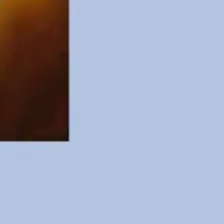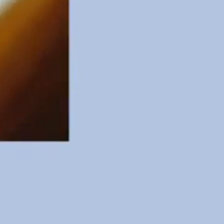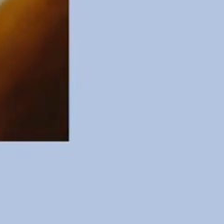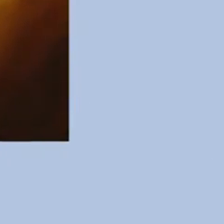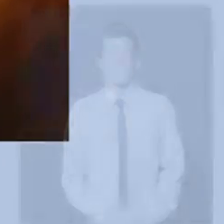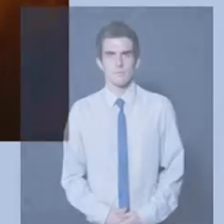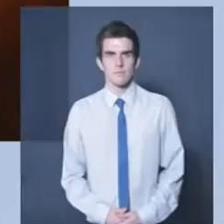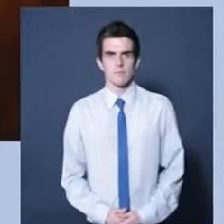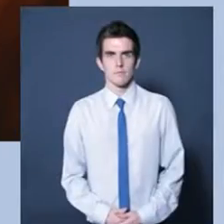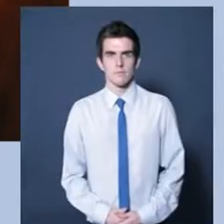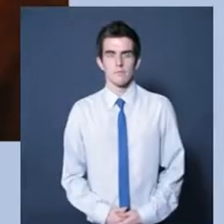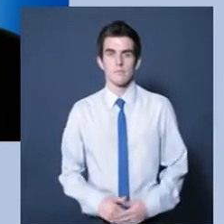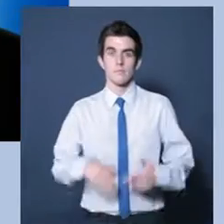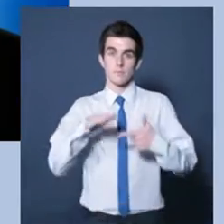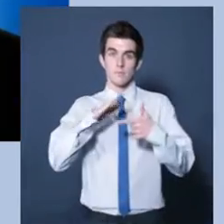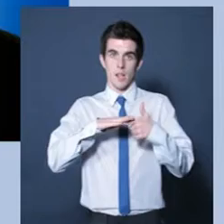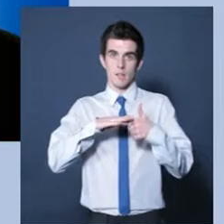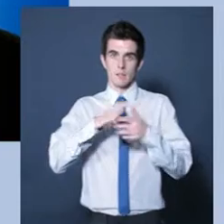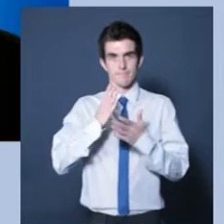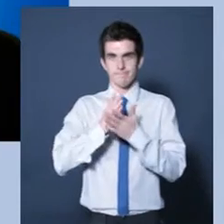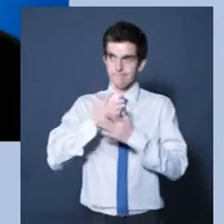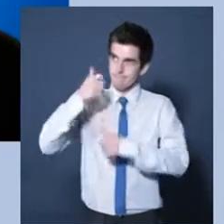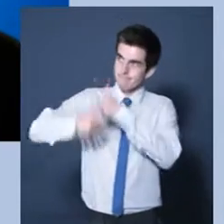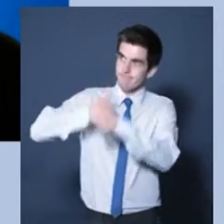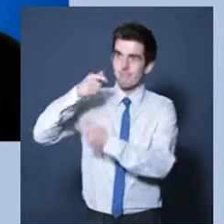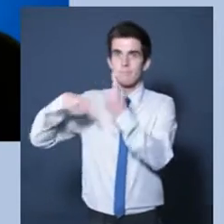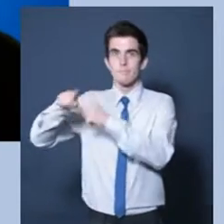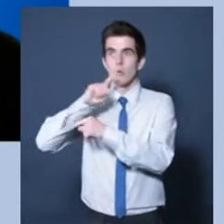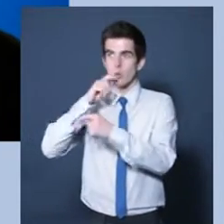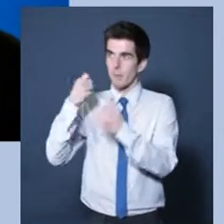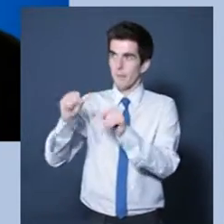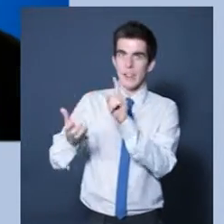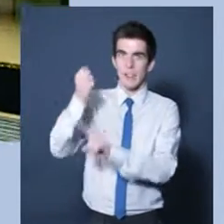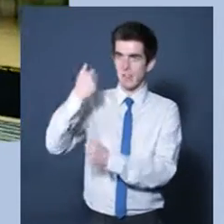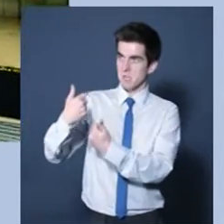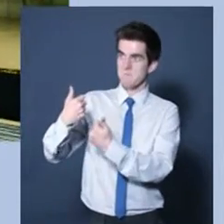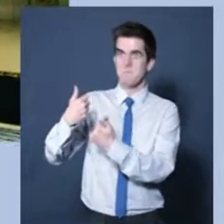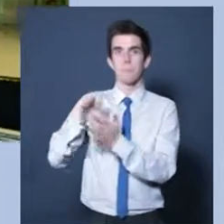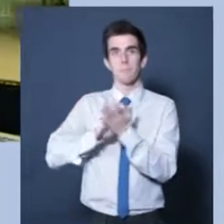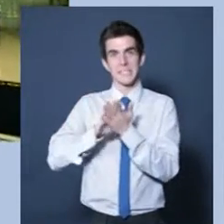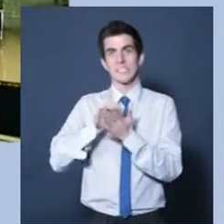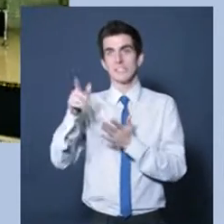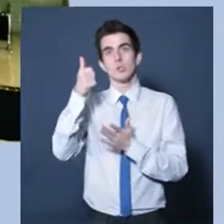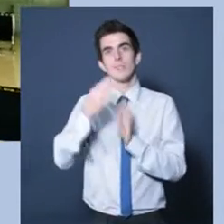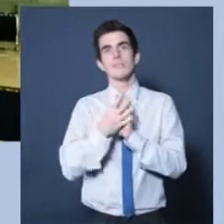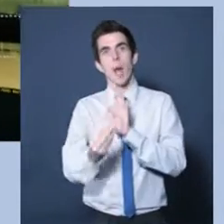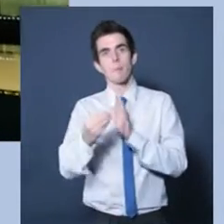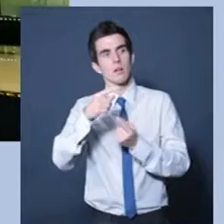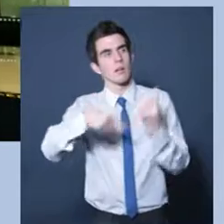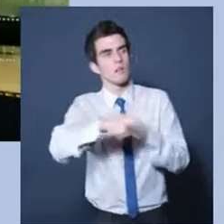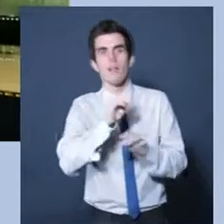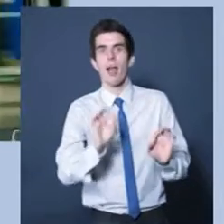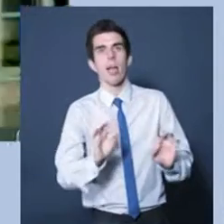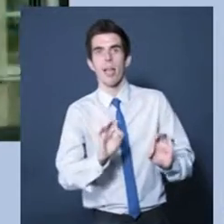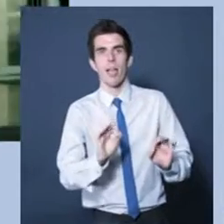to be? The other is to reward those who do it right. That's an example to those who are less